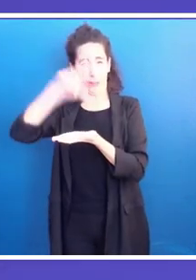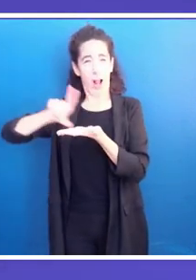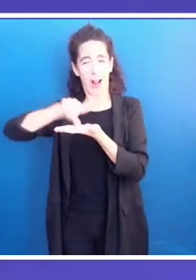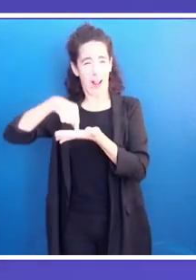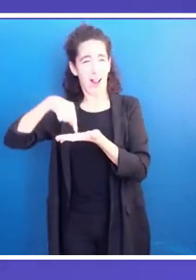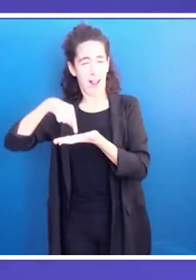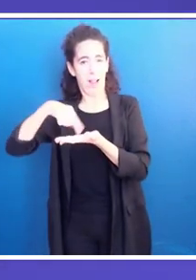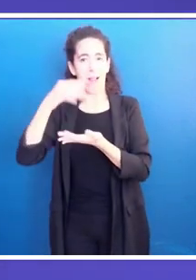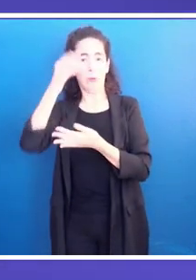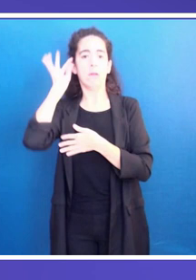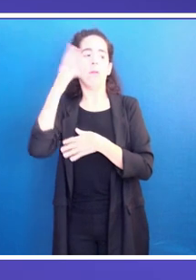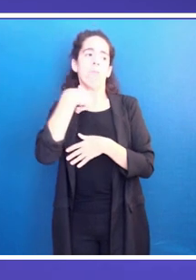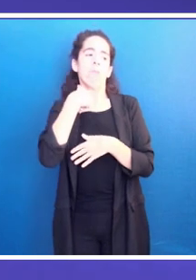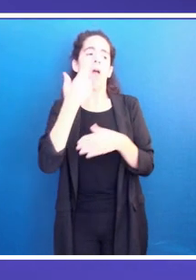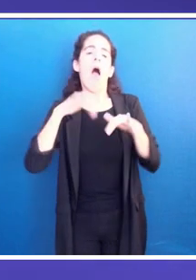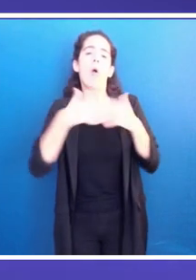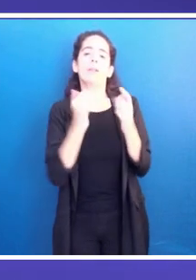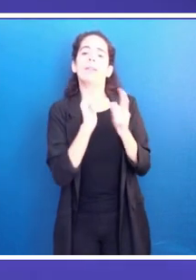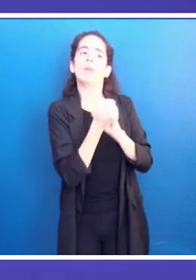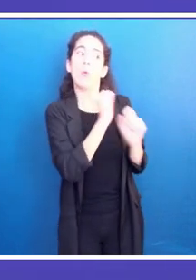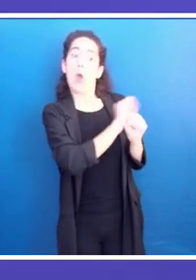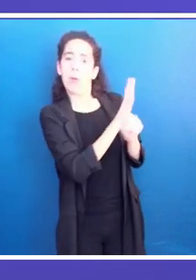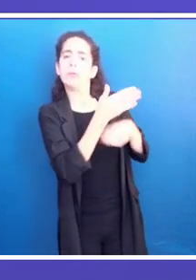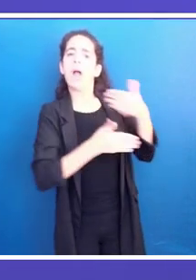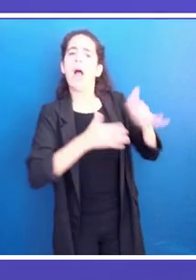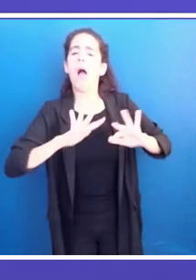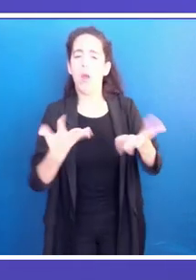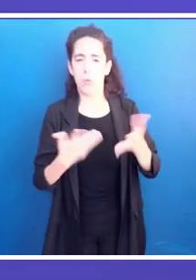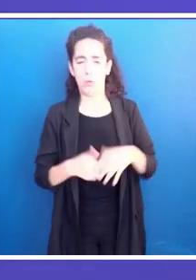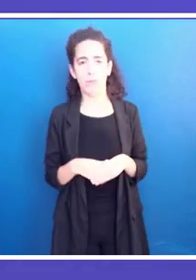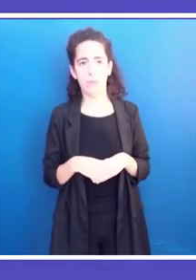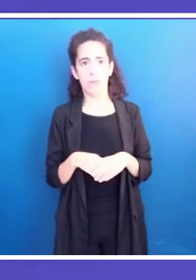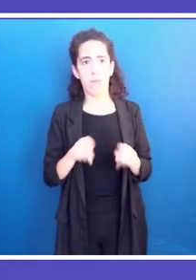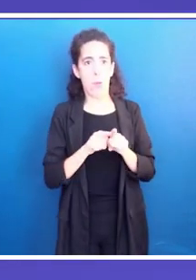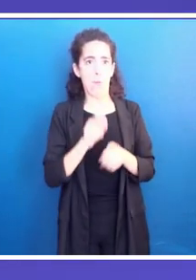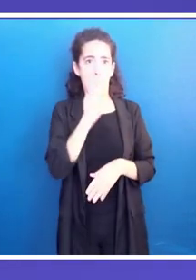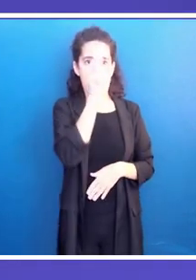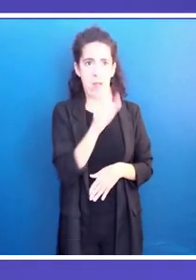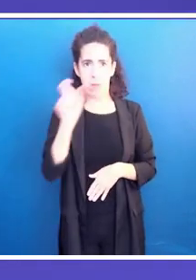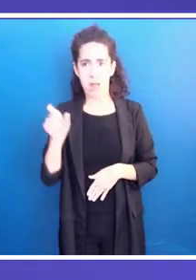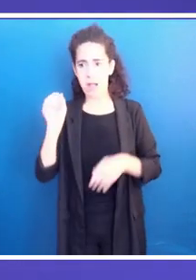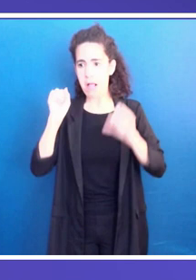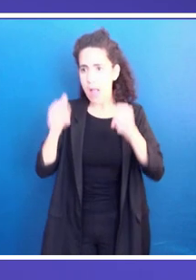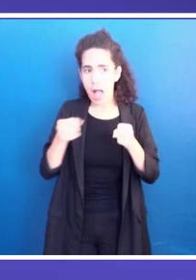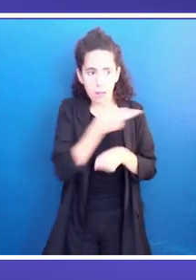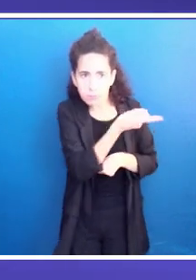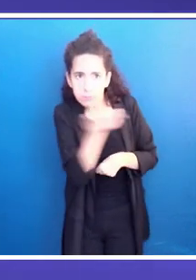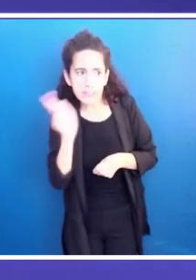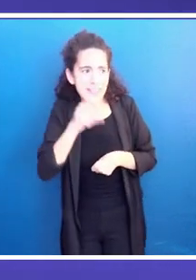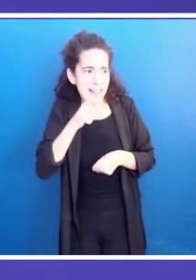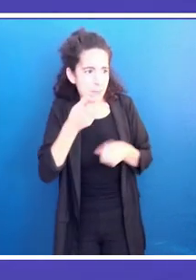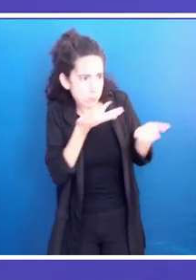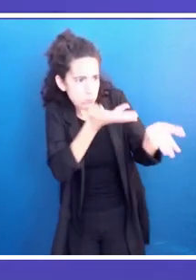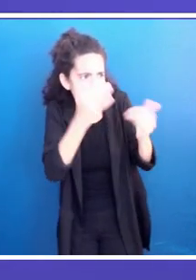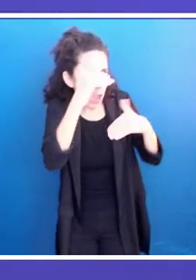The numbers of female counselors and advisors was far more bigger than the numbers of male advisors. We have also seen